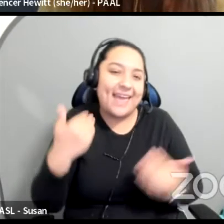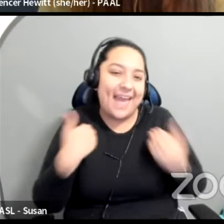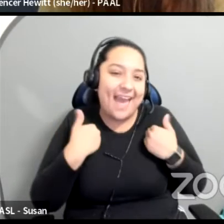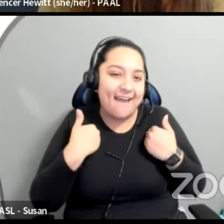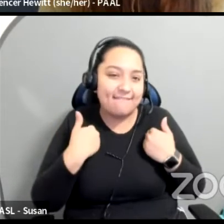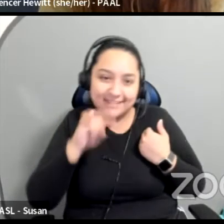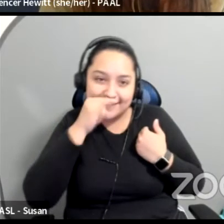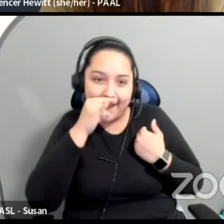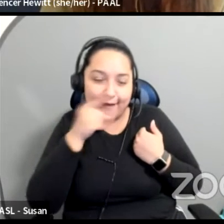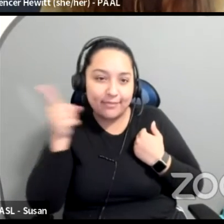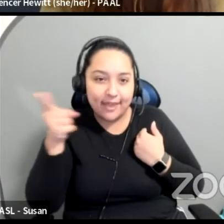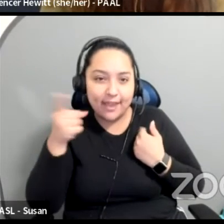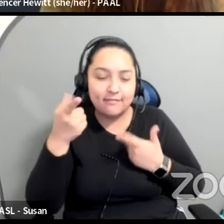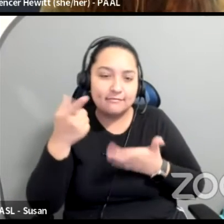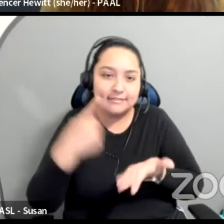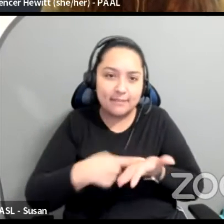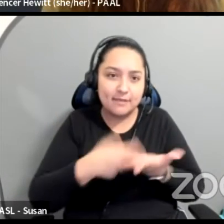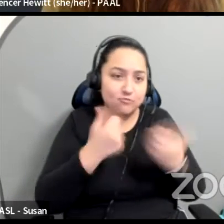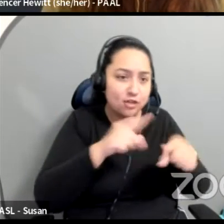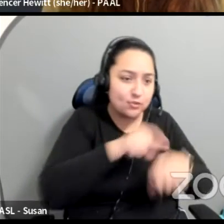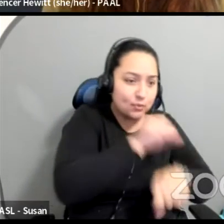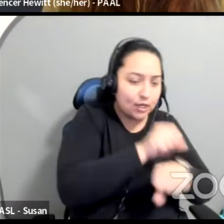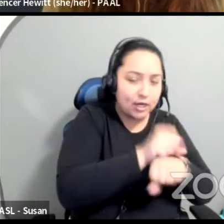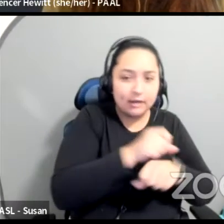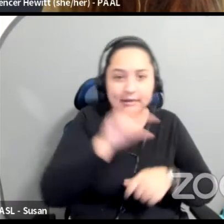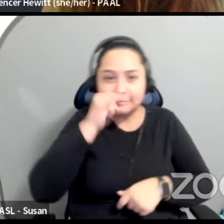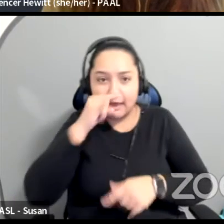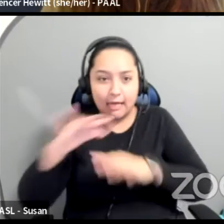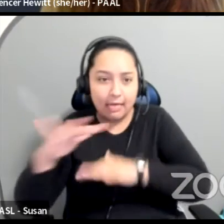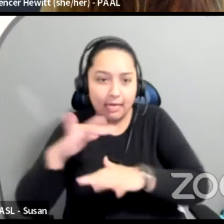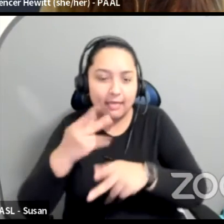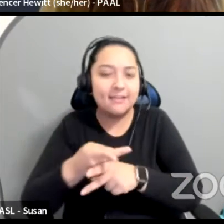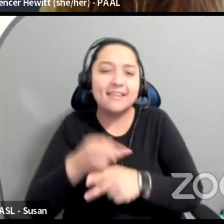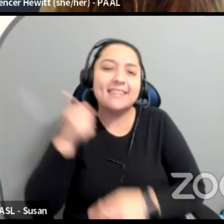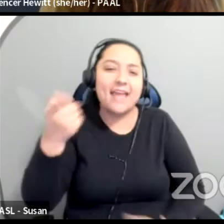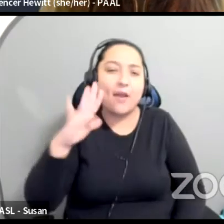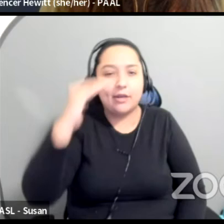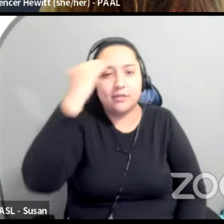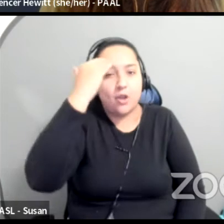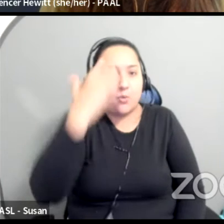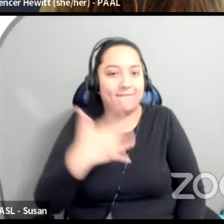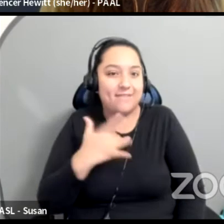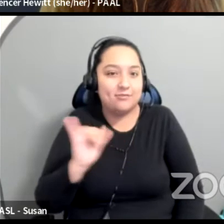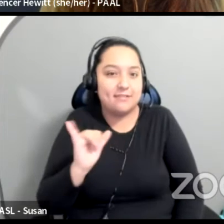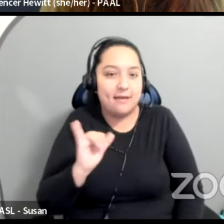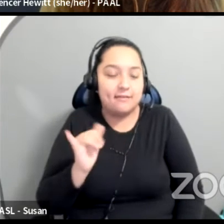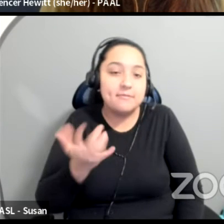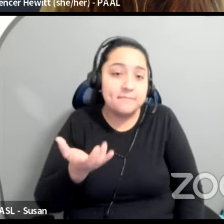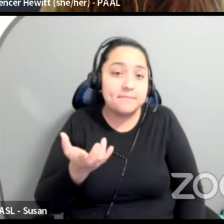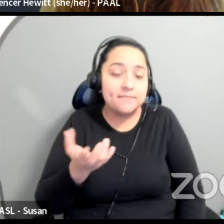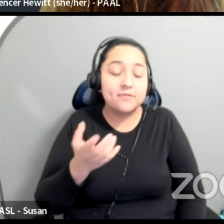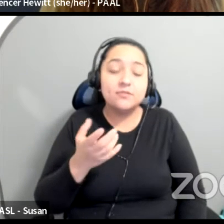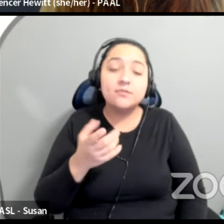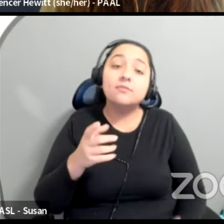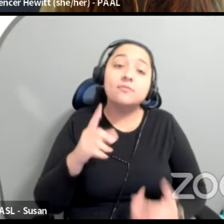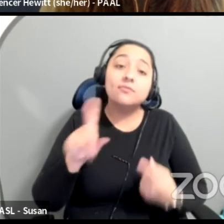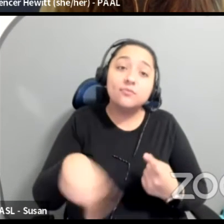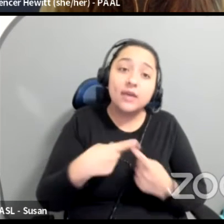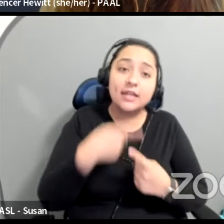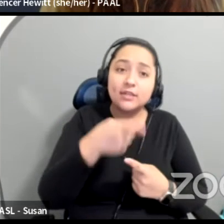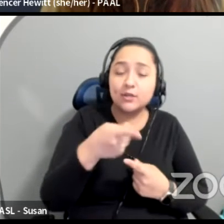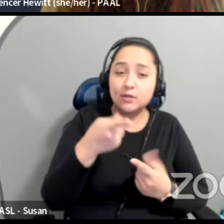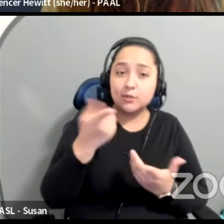while they're trying to work. Like they still have to go through this COVID thing. So it's sort of like, when you speak to these, to people, they